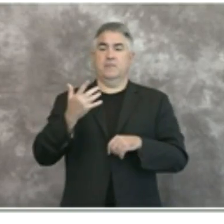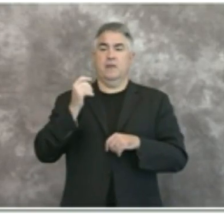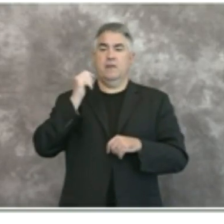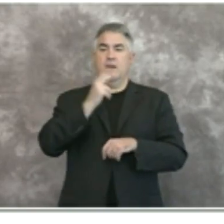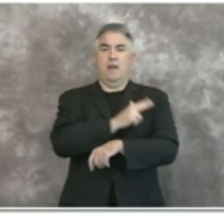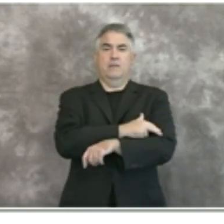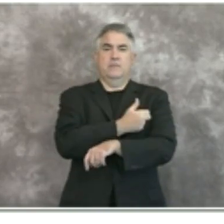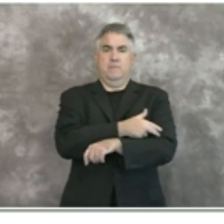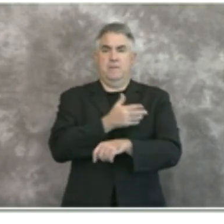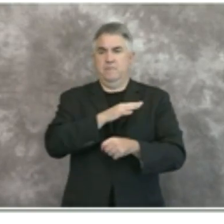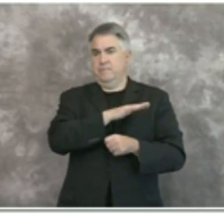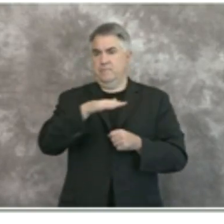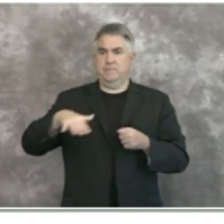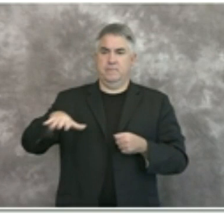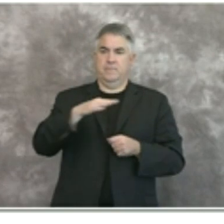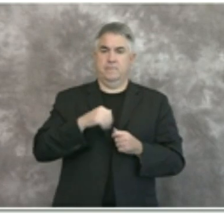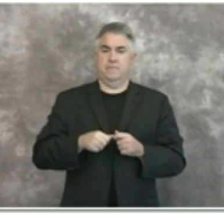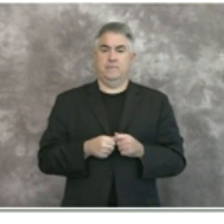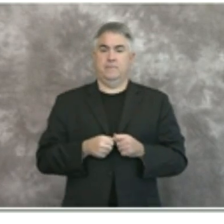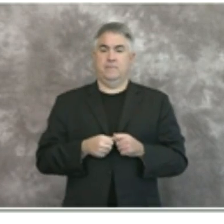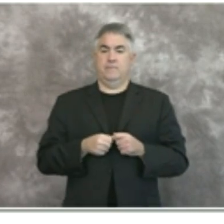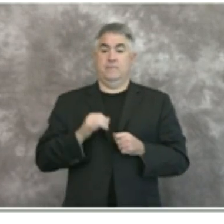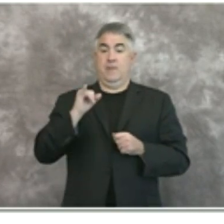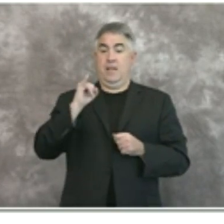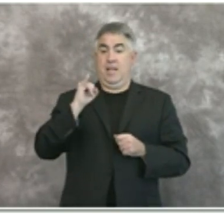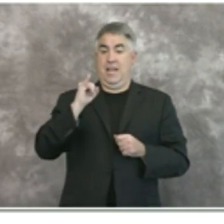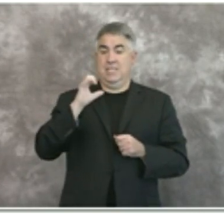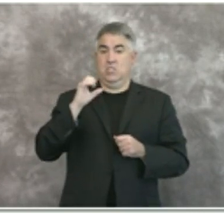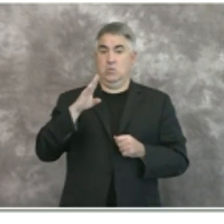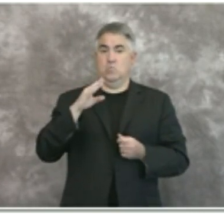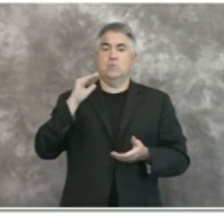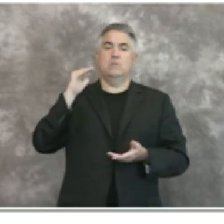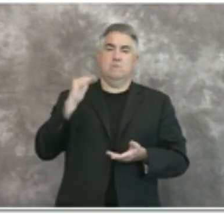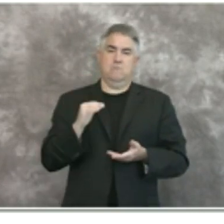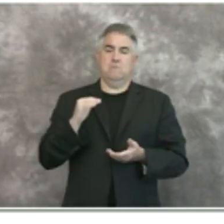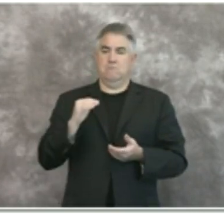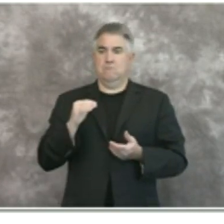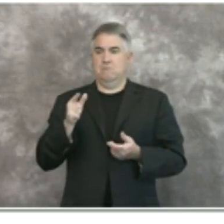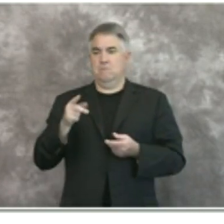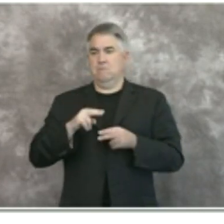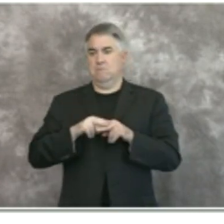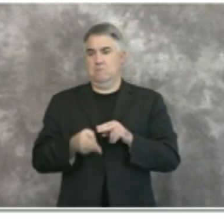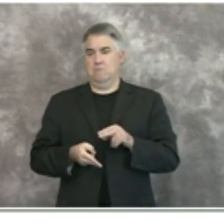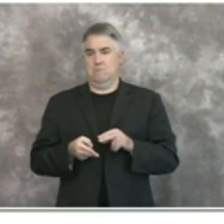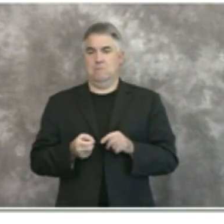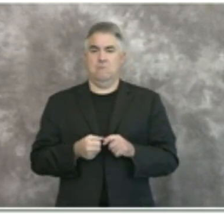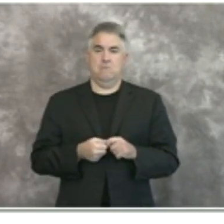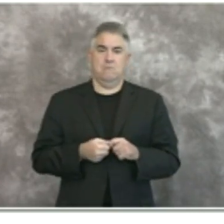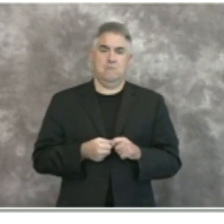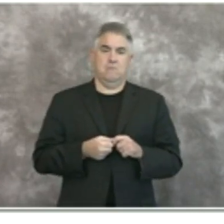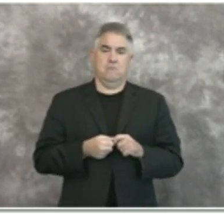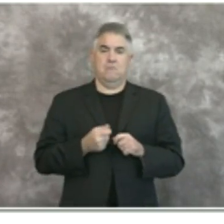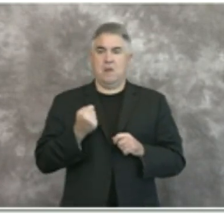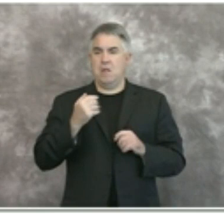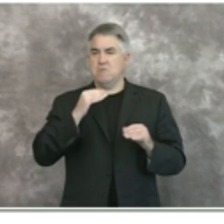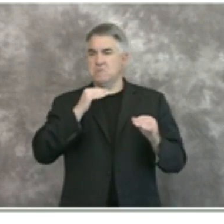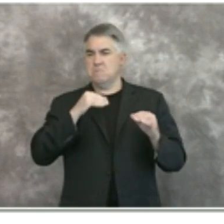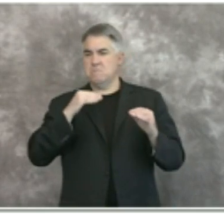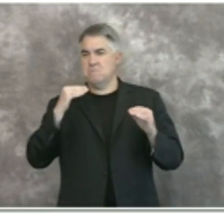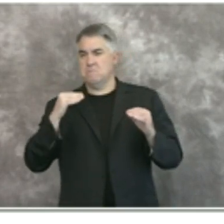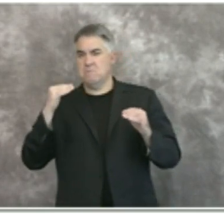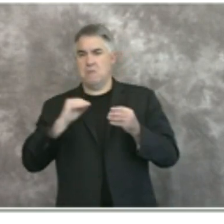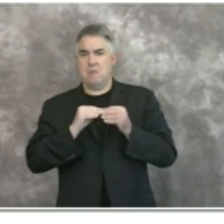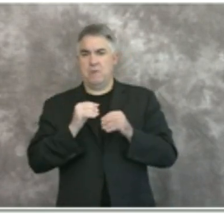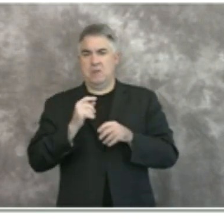uh you can see icu's down a little bit from yesterday a little higher than the day before but again holding uh considerably